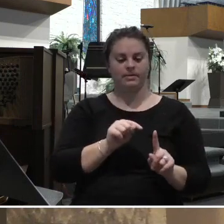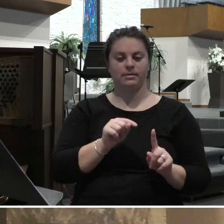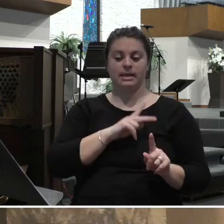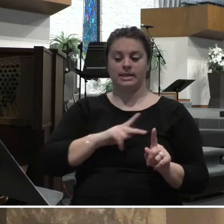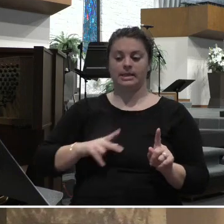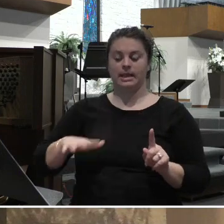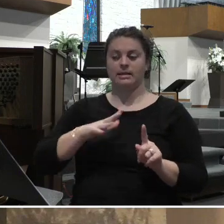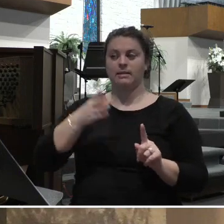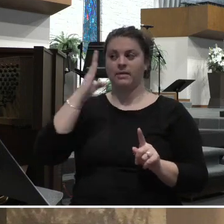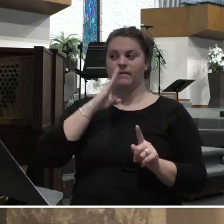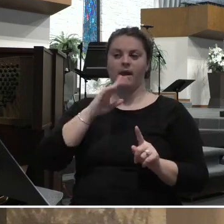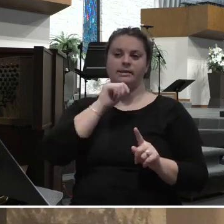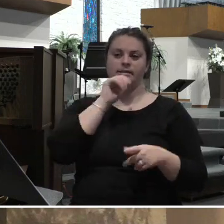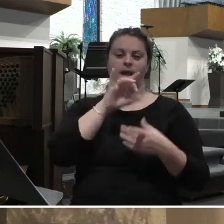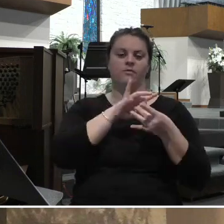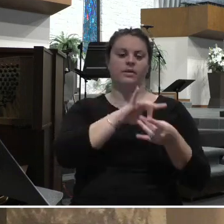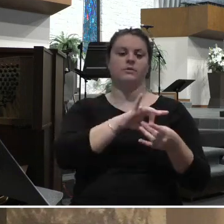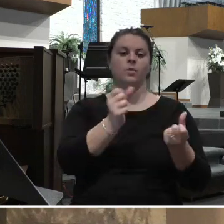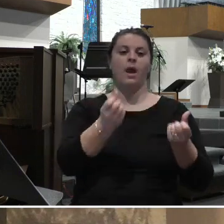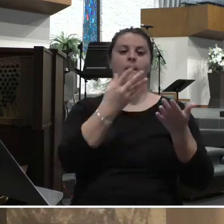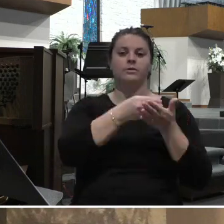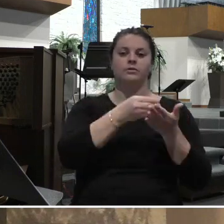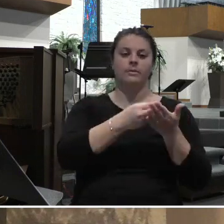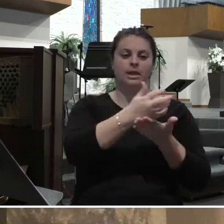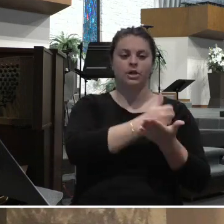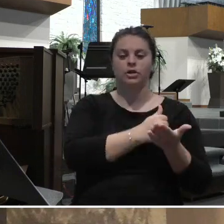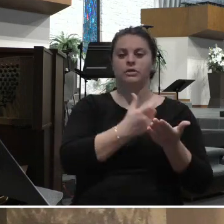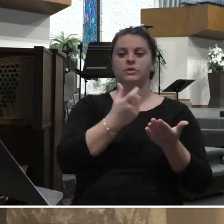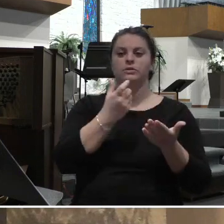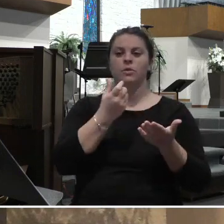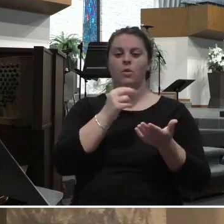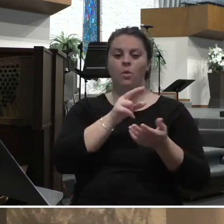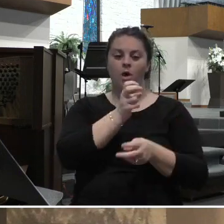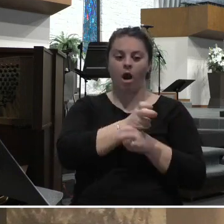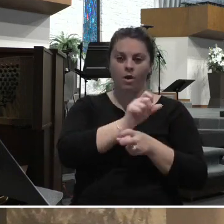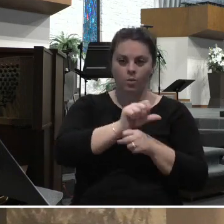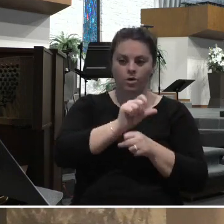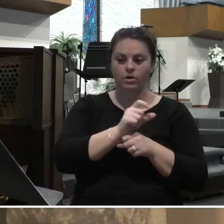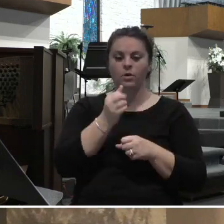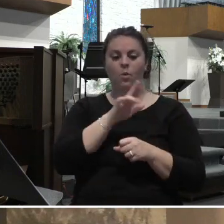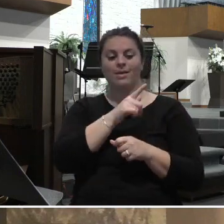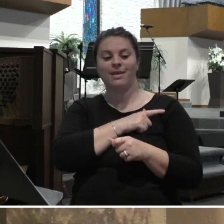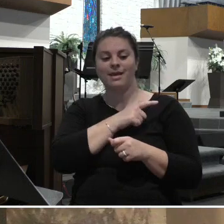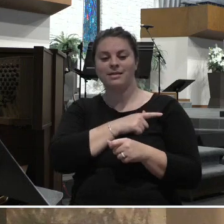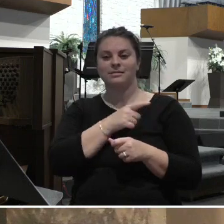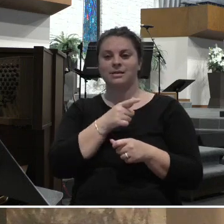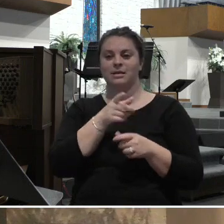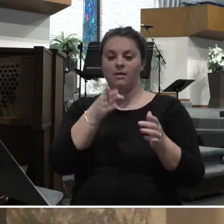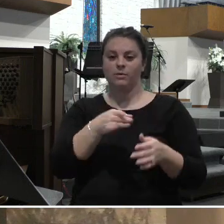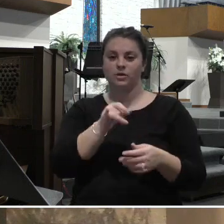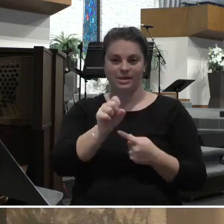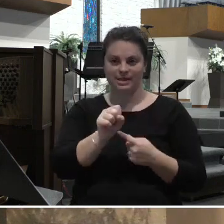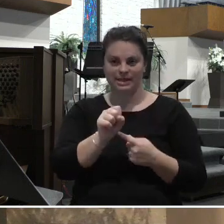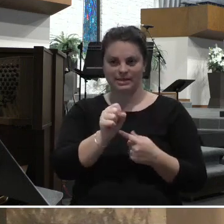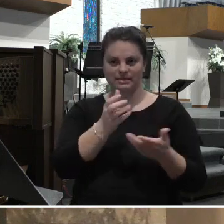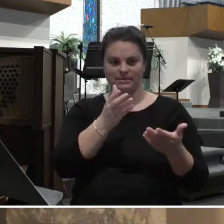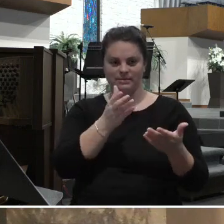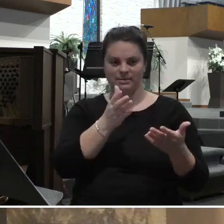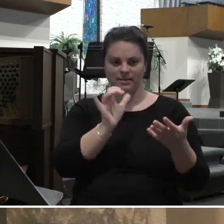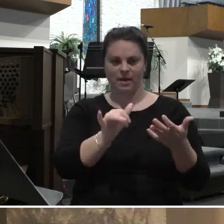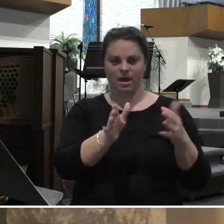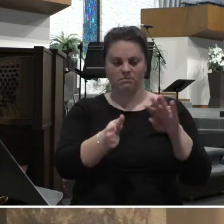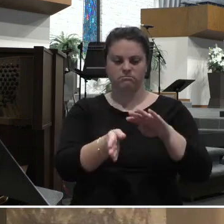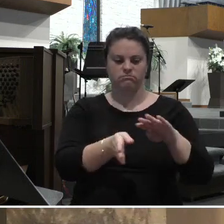earns or how hardworking or lazy one is. What matters is that all people